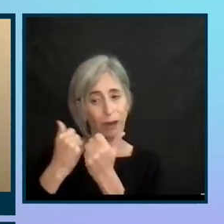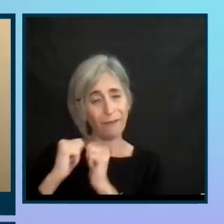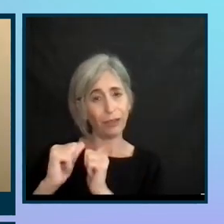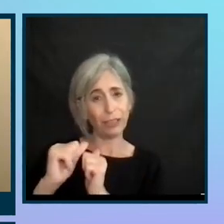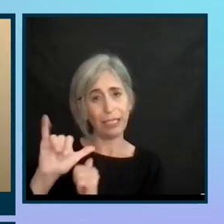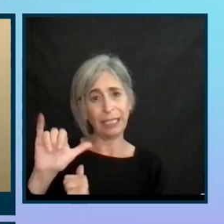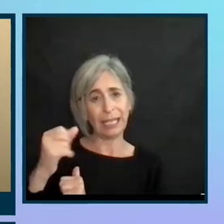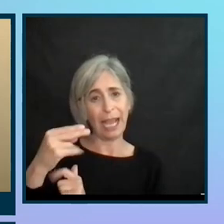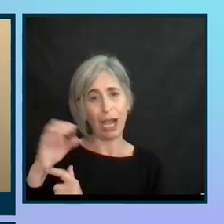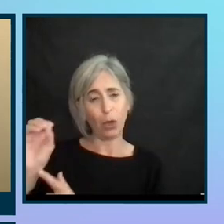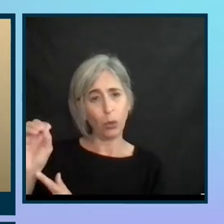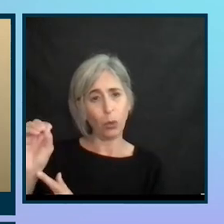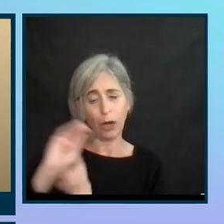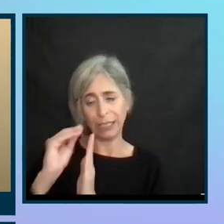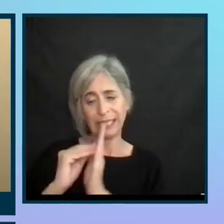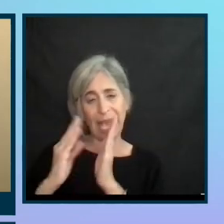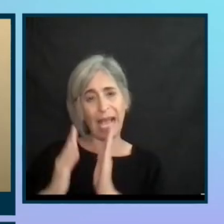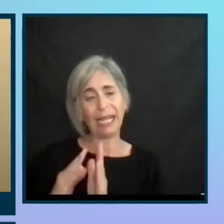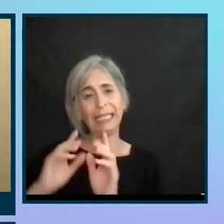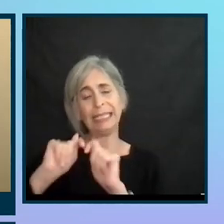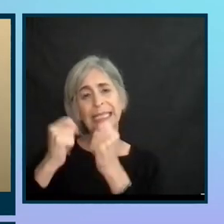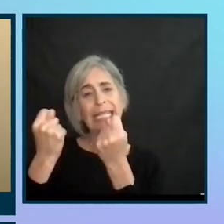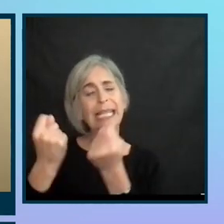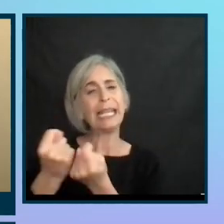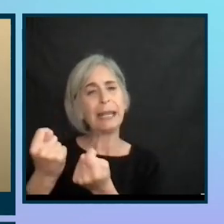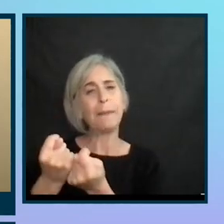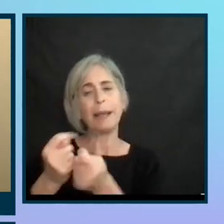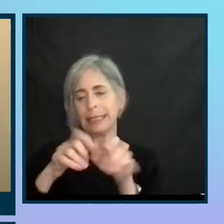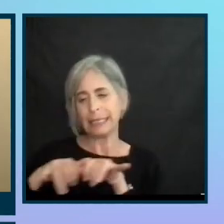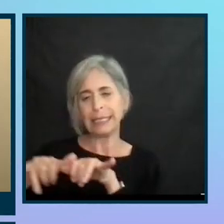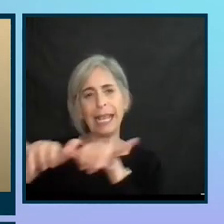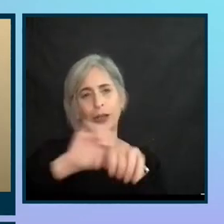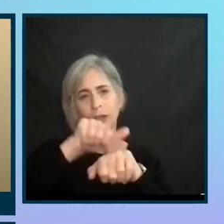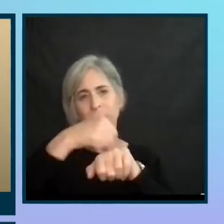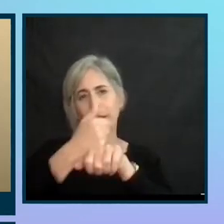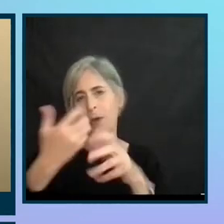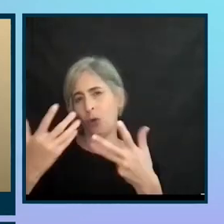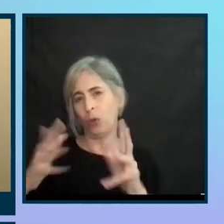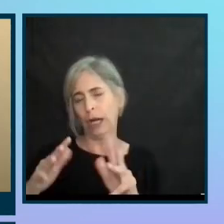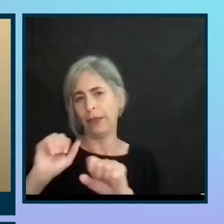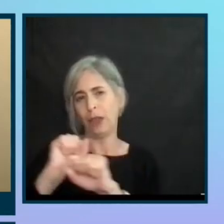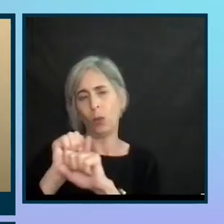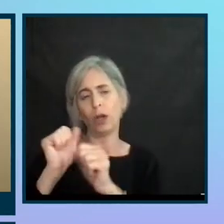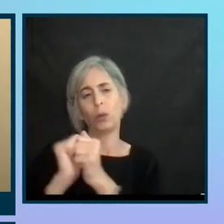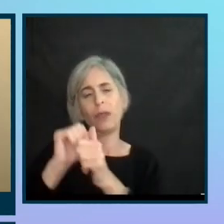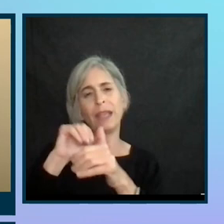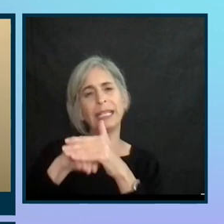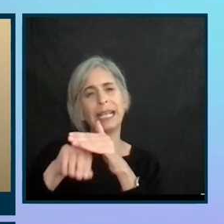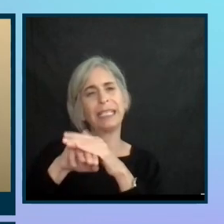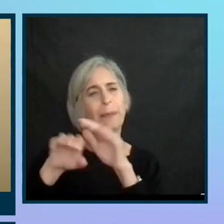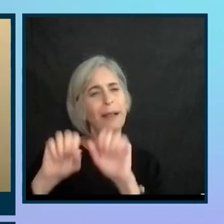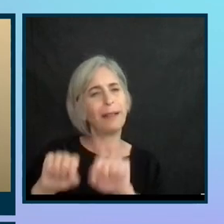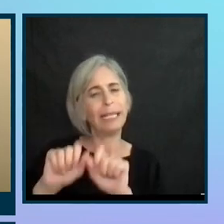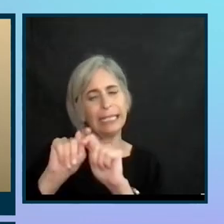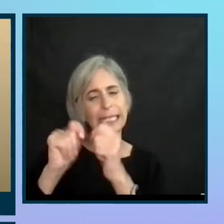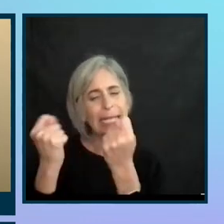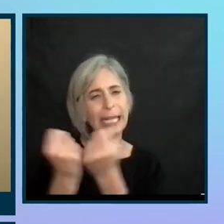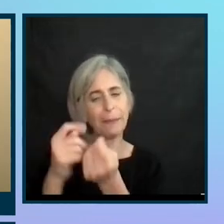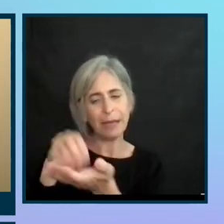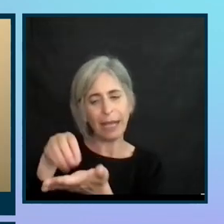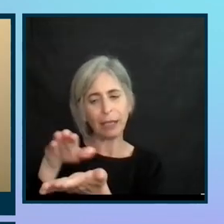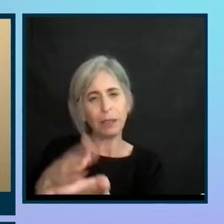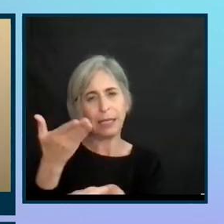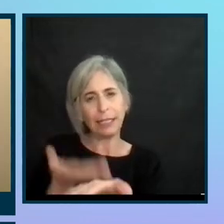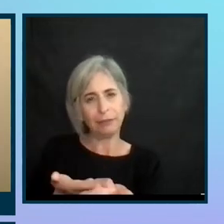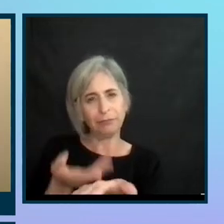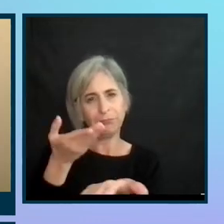Yahoo. So our design team, there are standards that they have in place that they work with our accessibility team. And there's documentation for